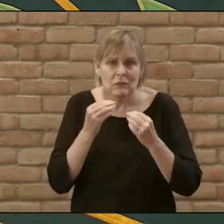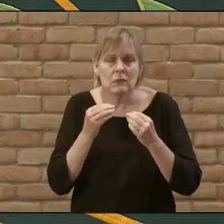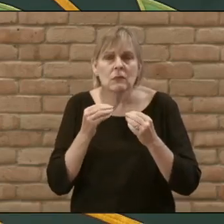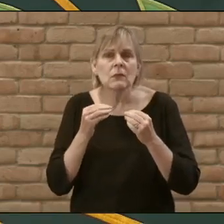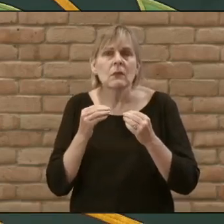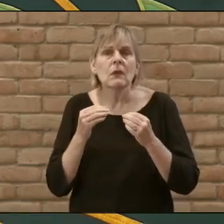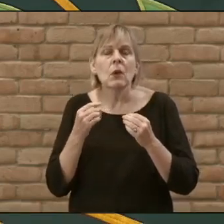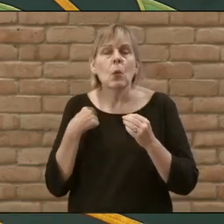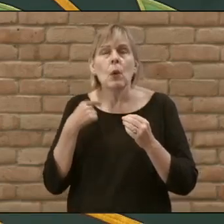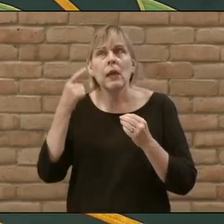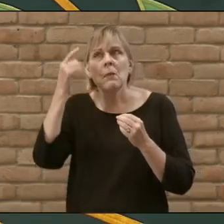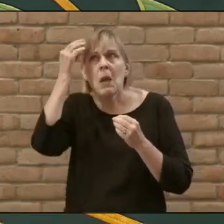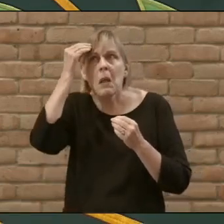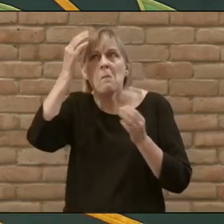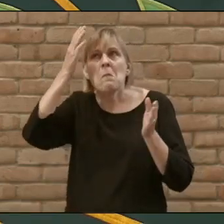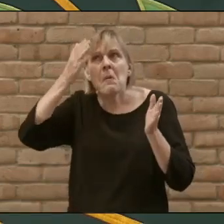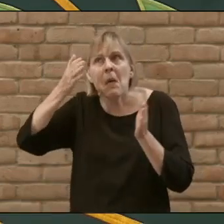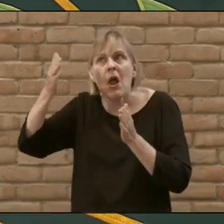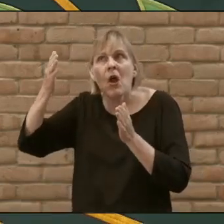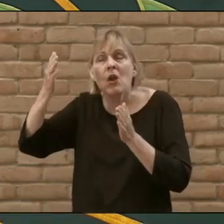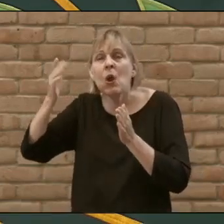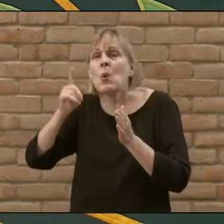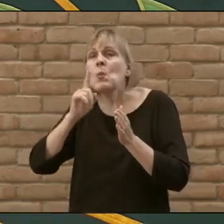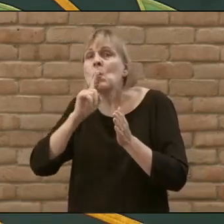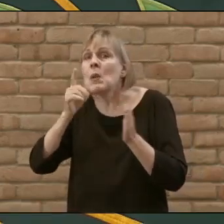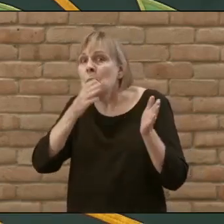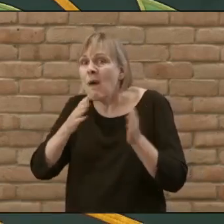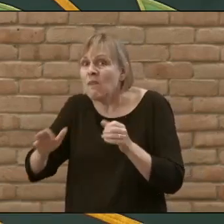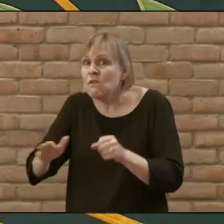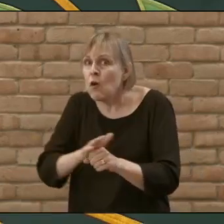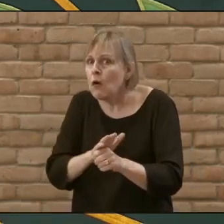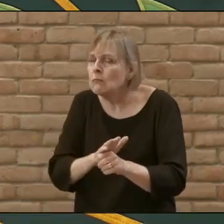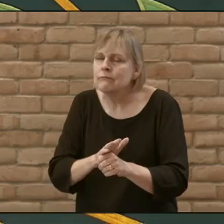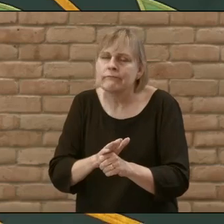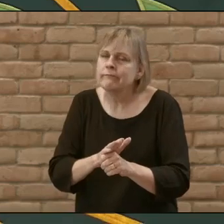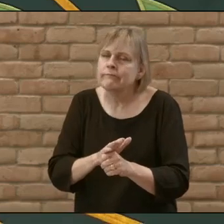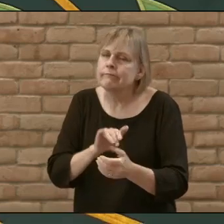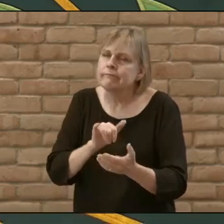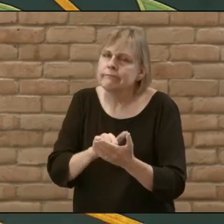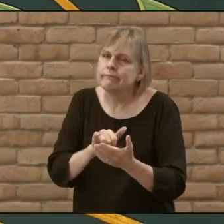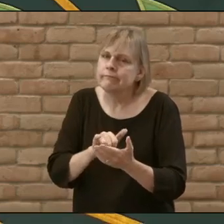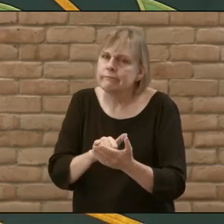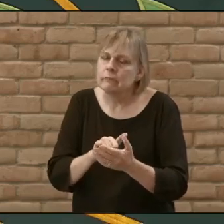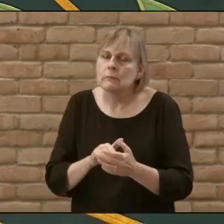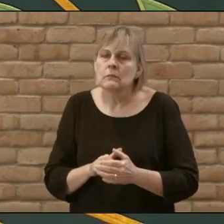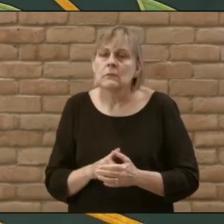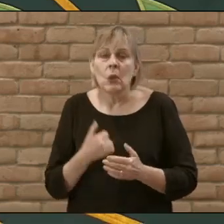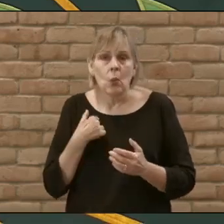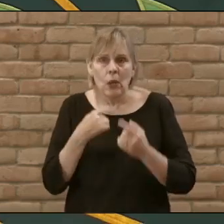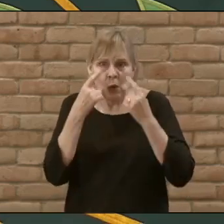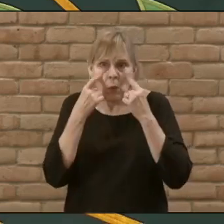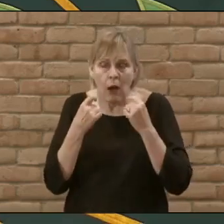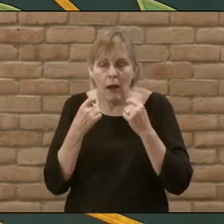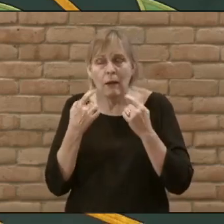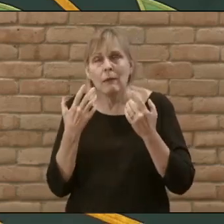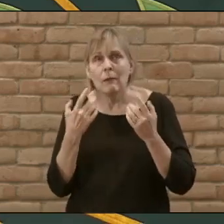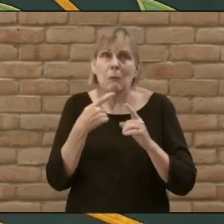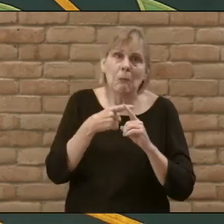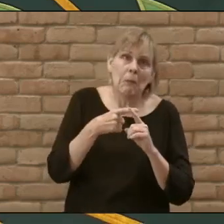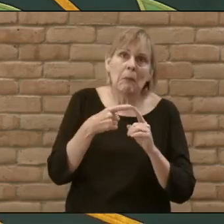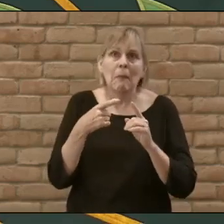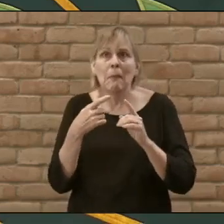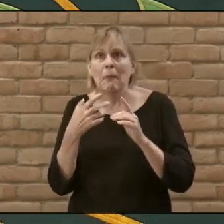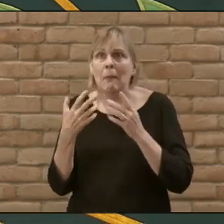amount of mental preparation beforehand can really adequately prepare you and so we lose our composure either for good or